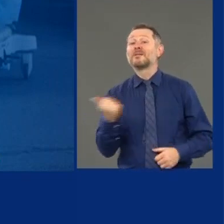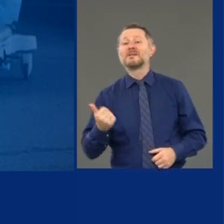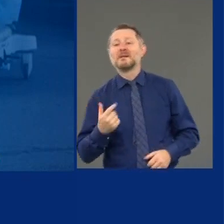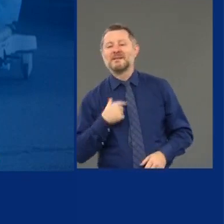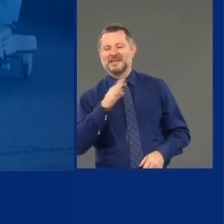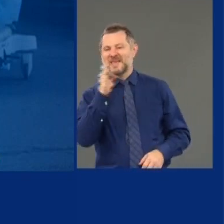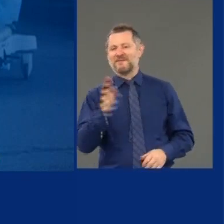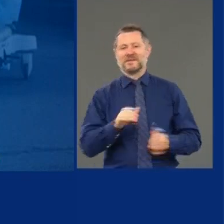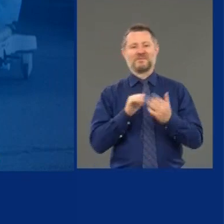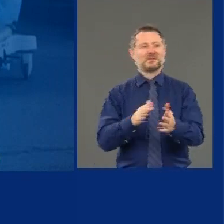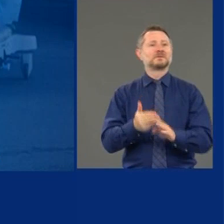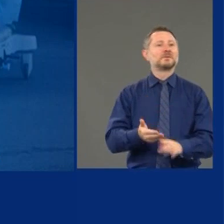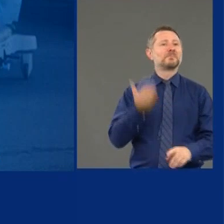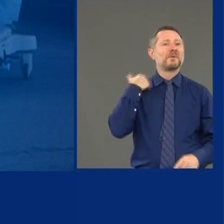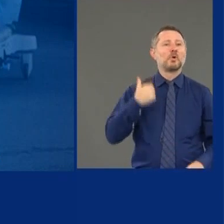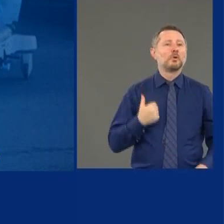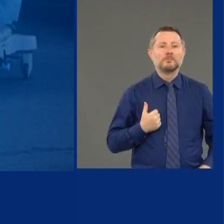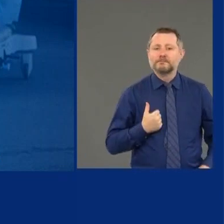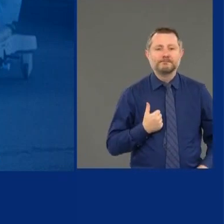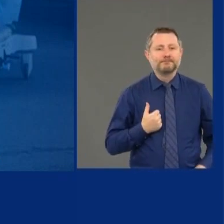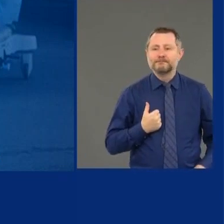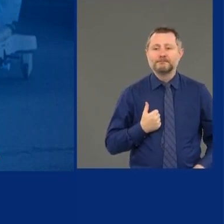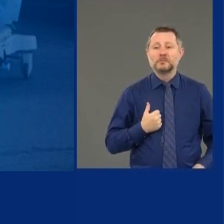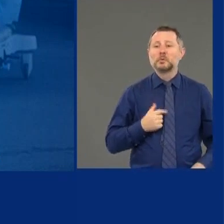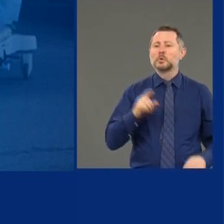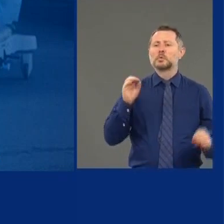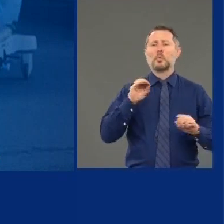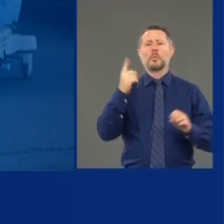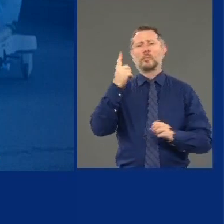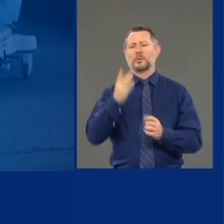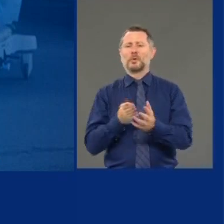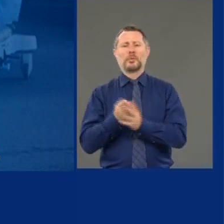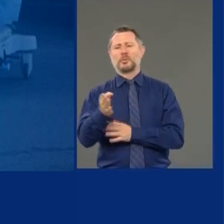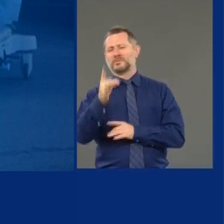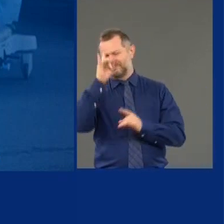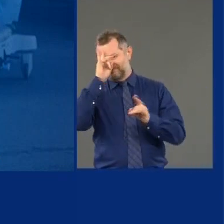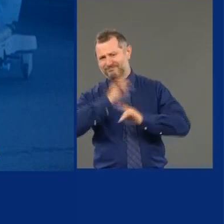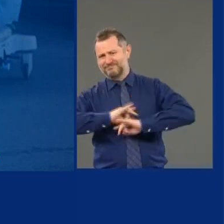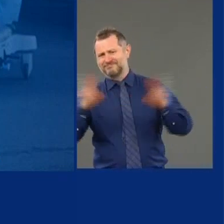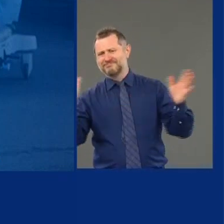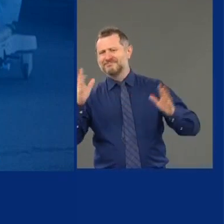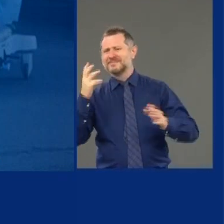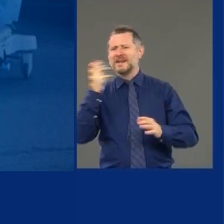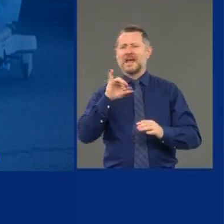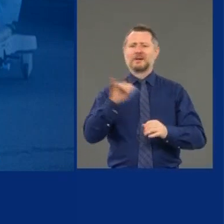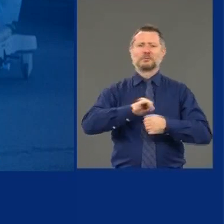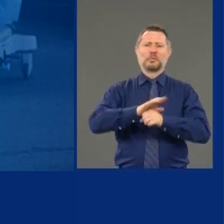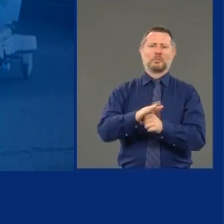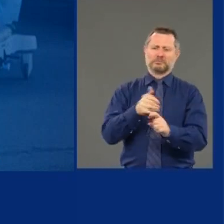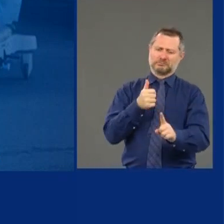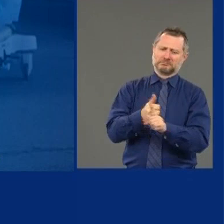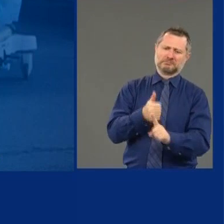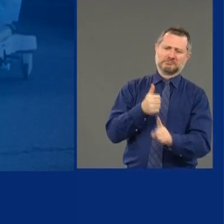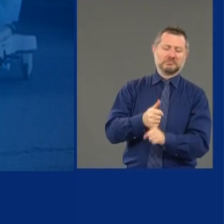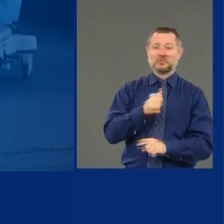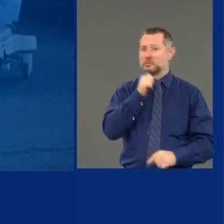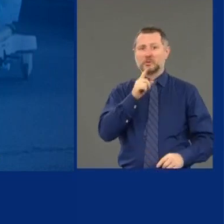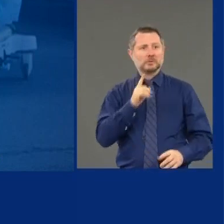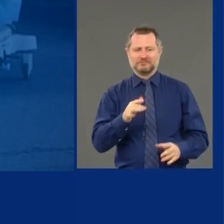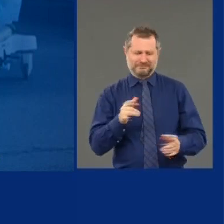faced before. No one had faced a challenge like this coronavirus. No one.